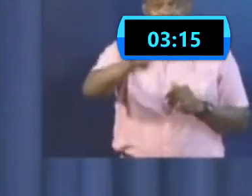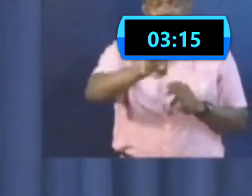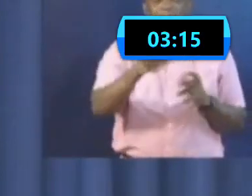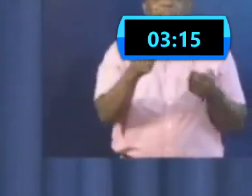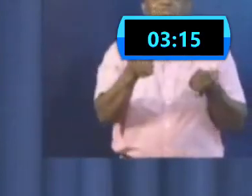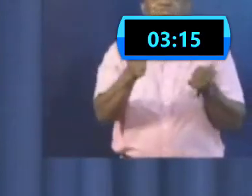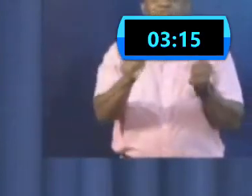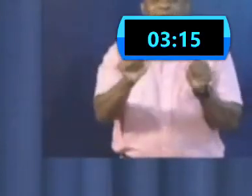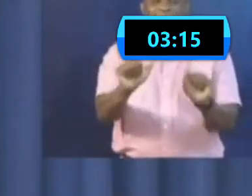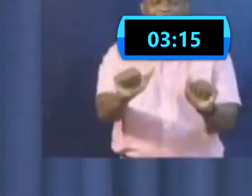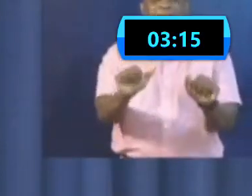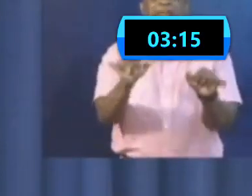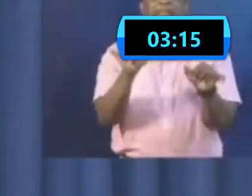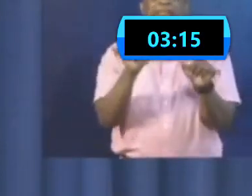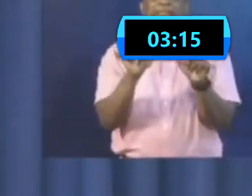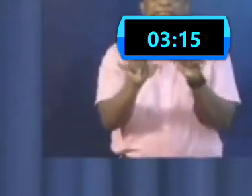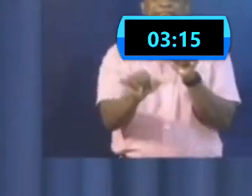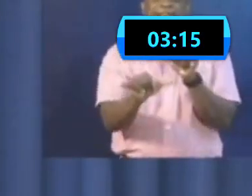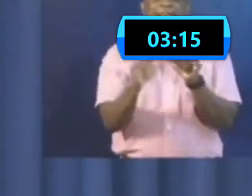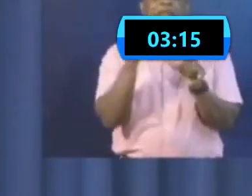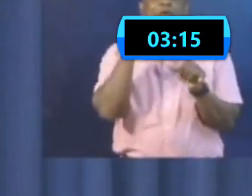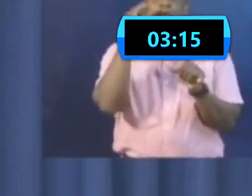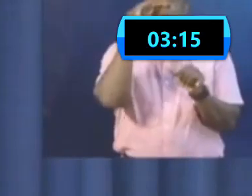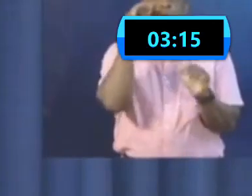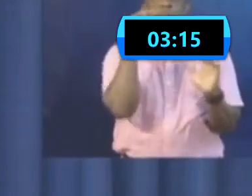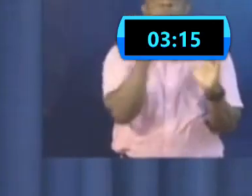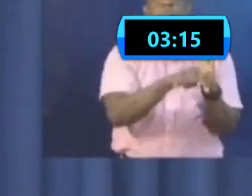and remain in contact technologically.